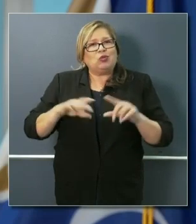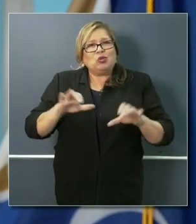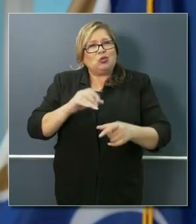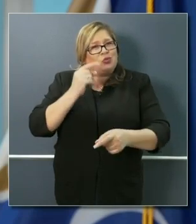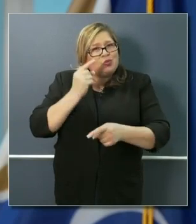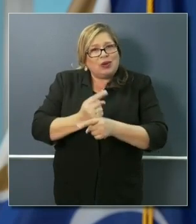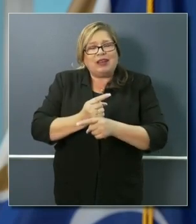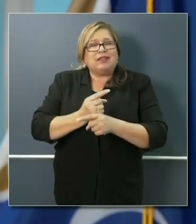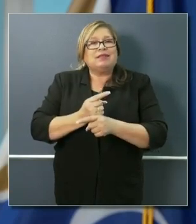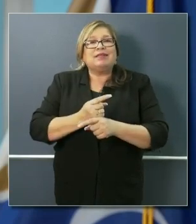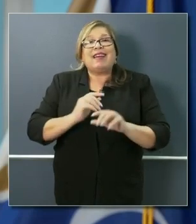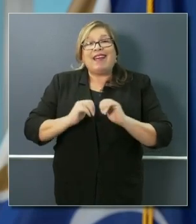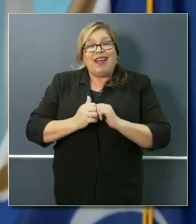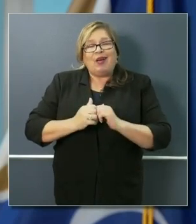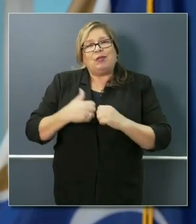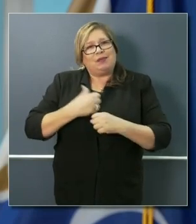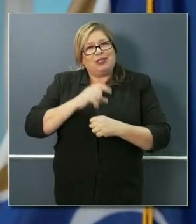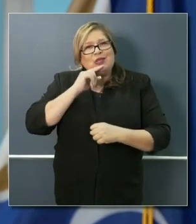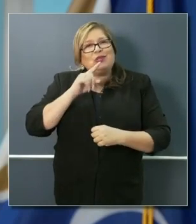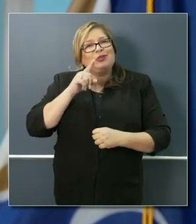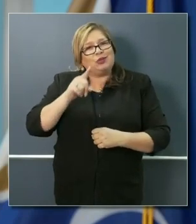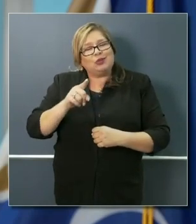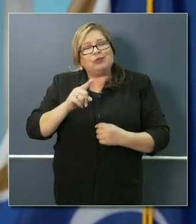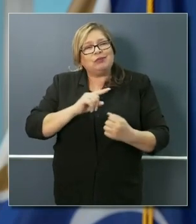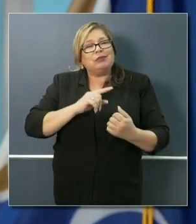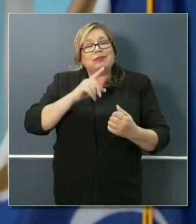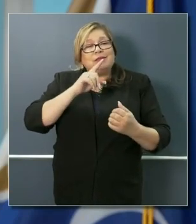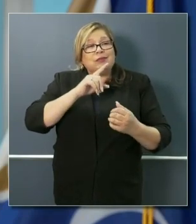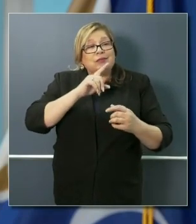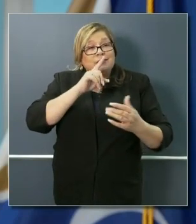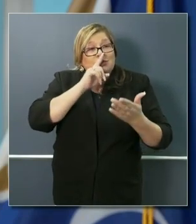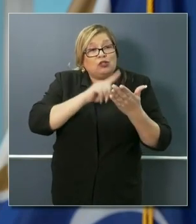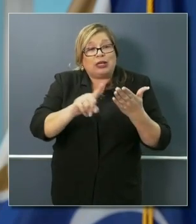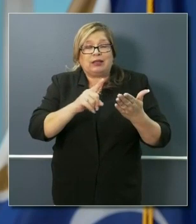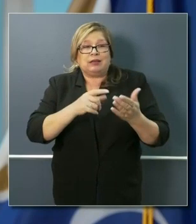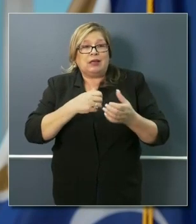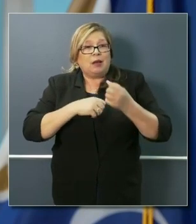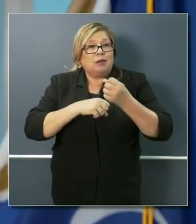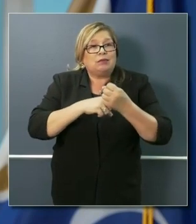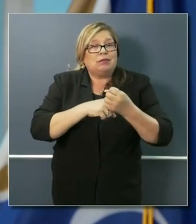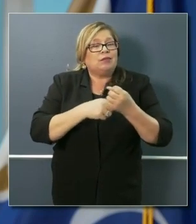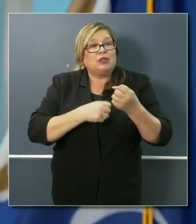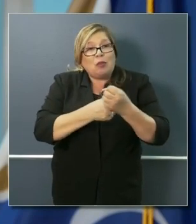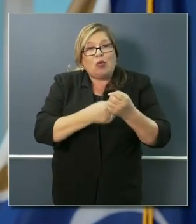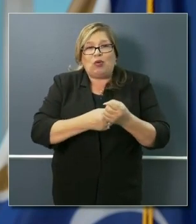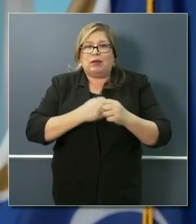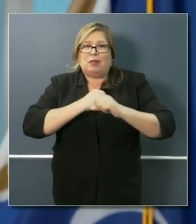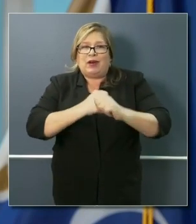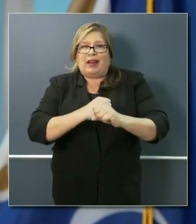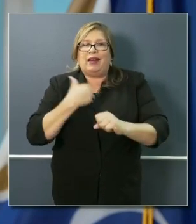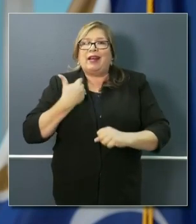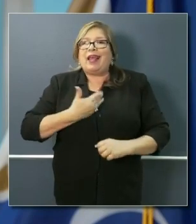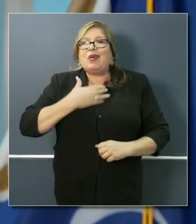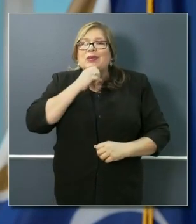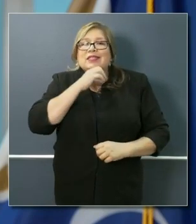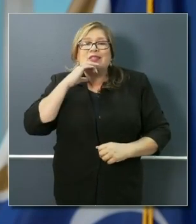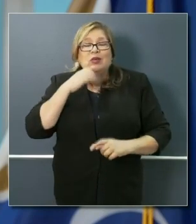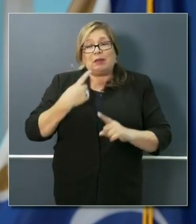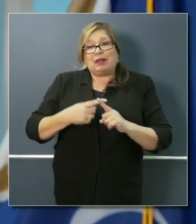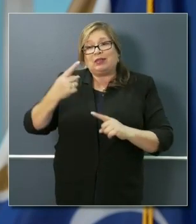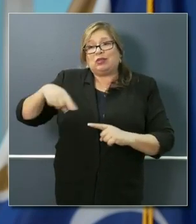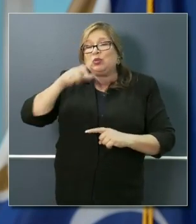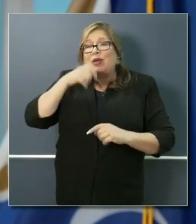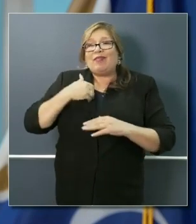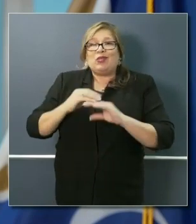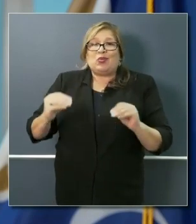thing, including making sure that we are protecting our most vulnerable Californians, our seniors and our homeless. So